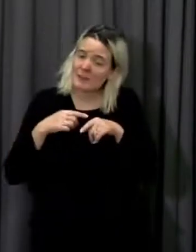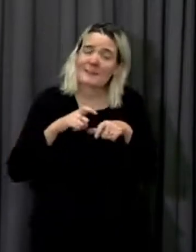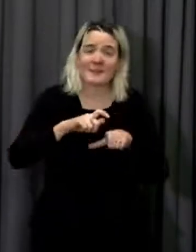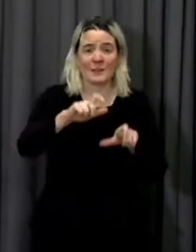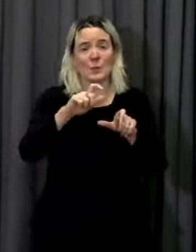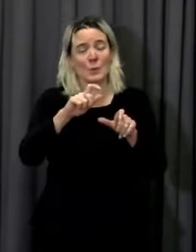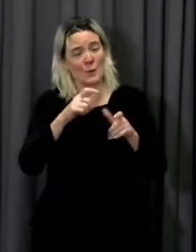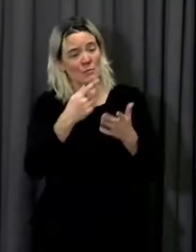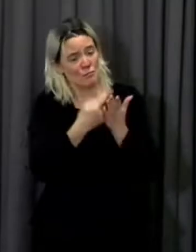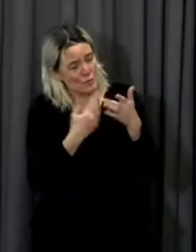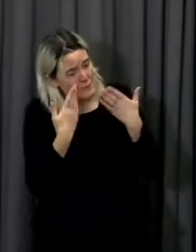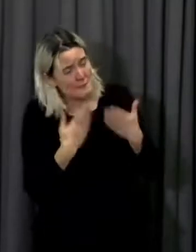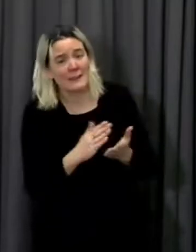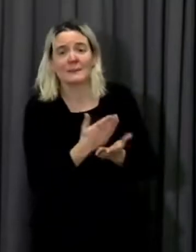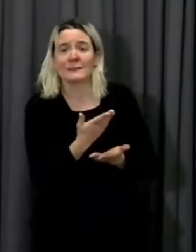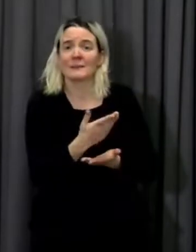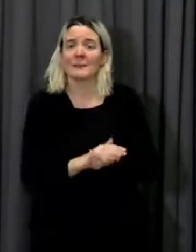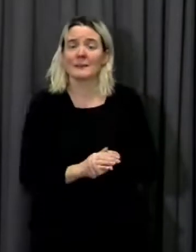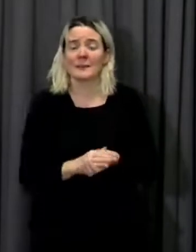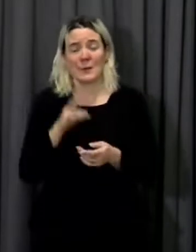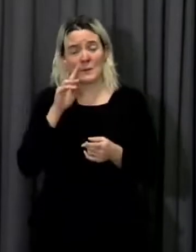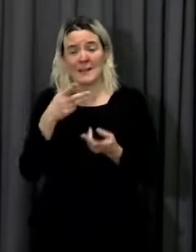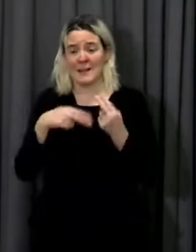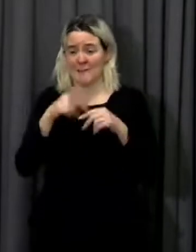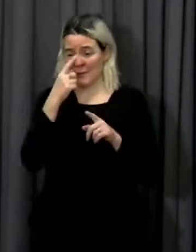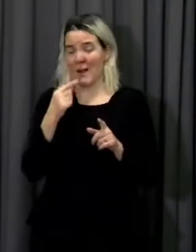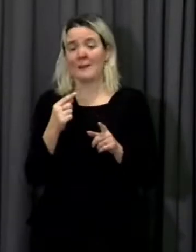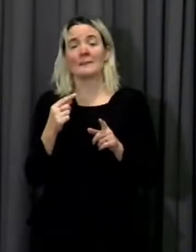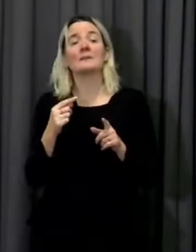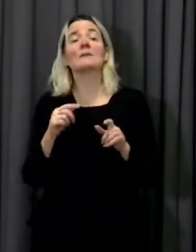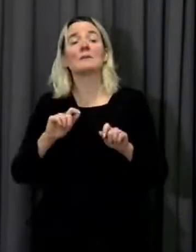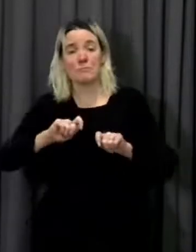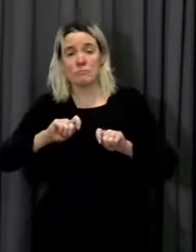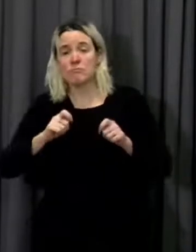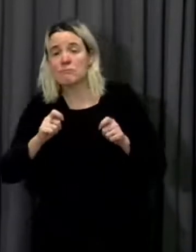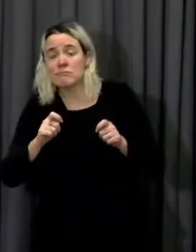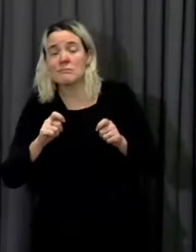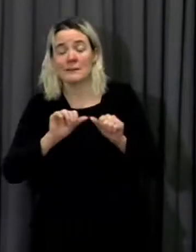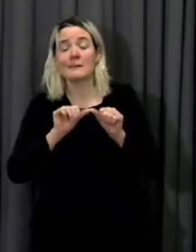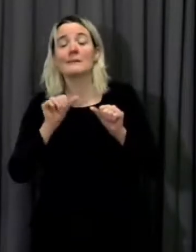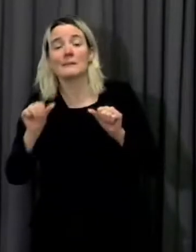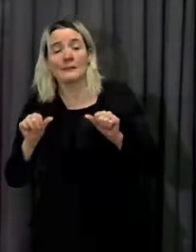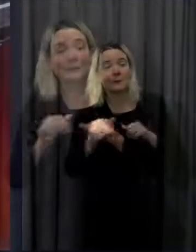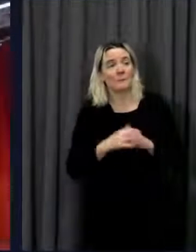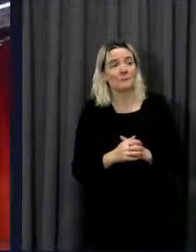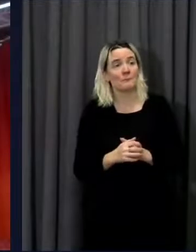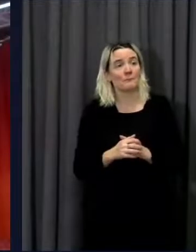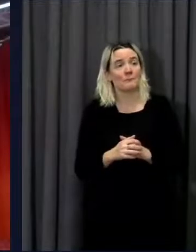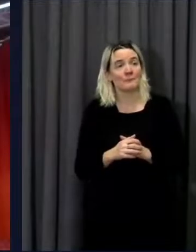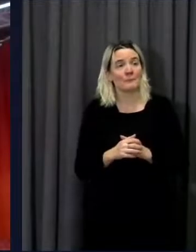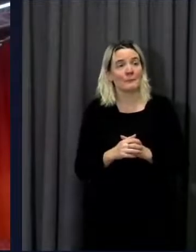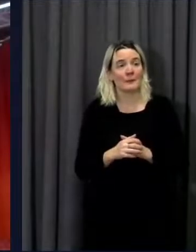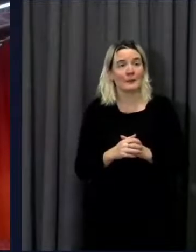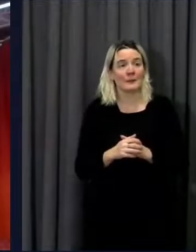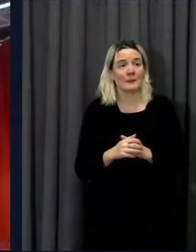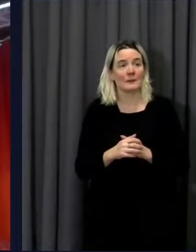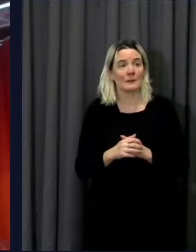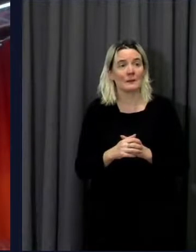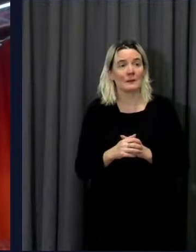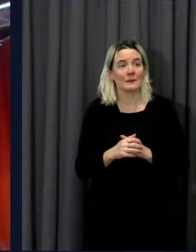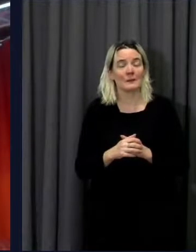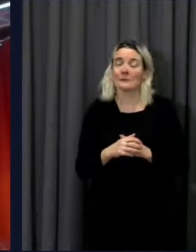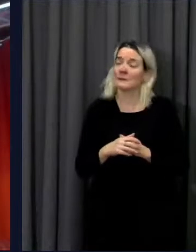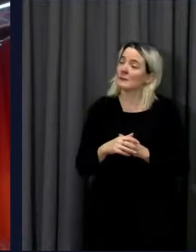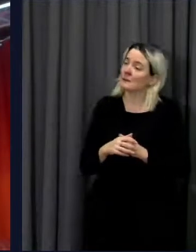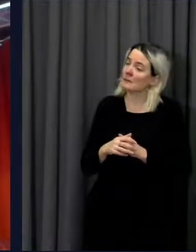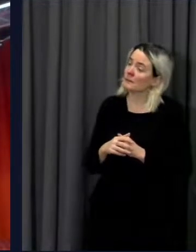and let's see if we can get out of this dreadful situation how much easy do you think it would be minister if you were actually